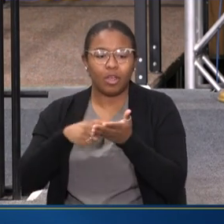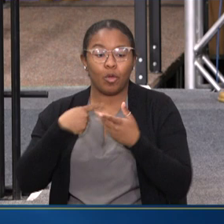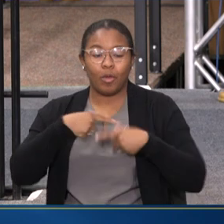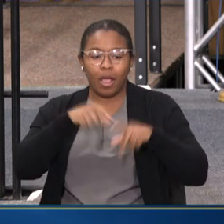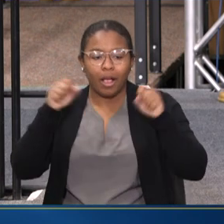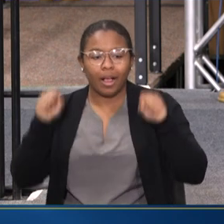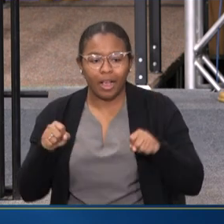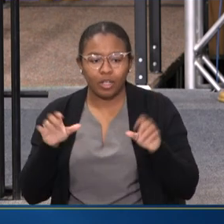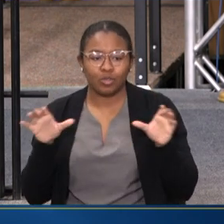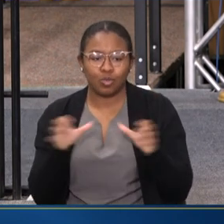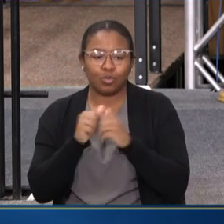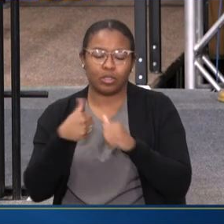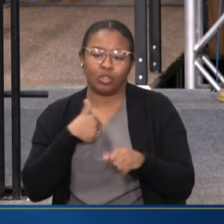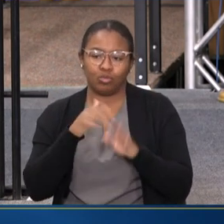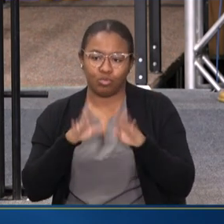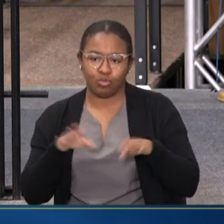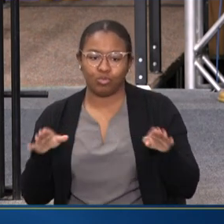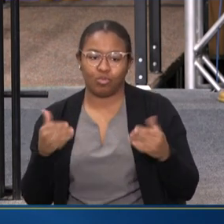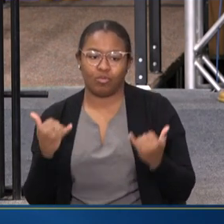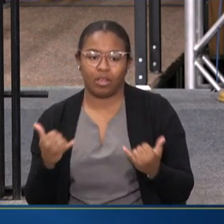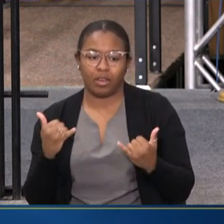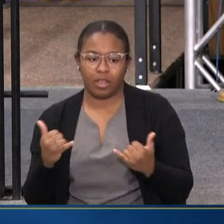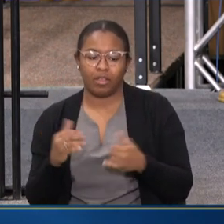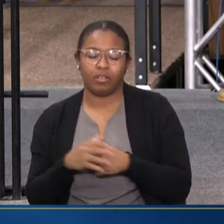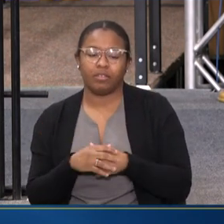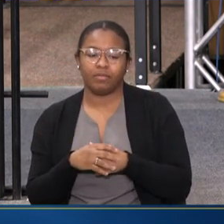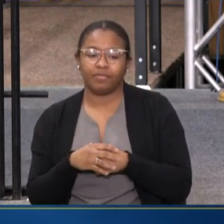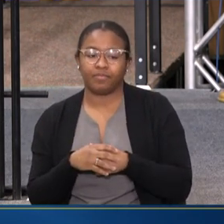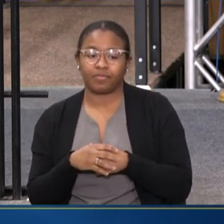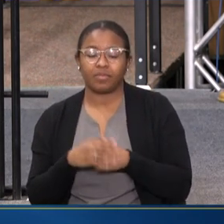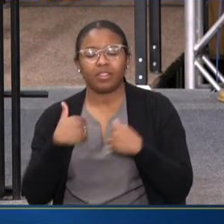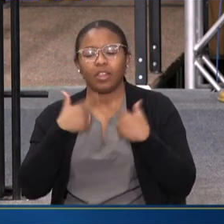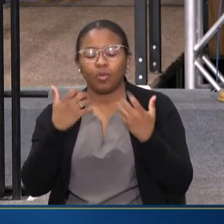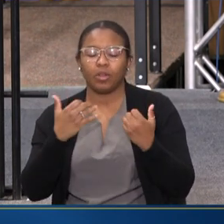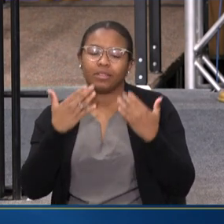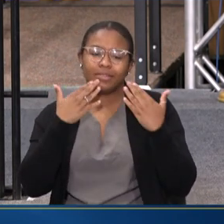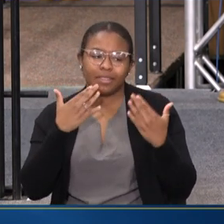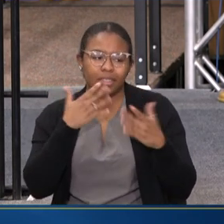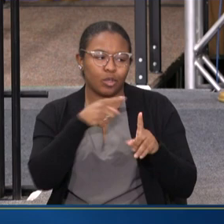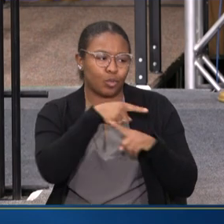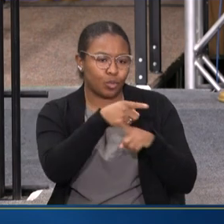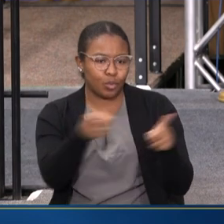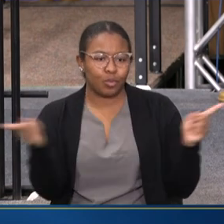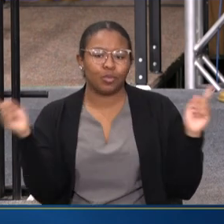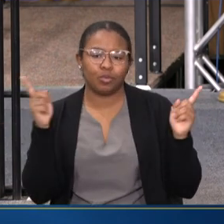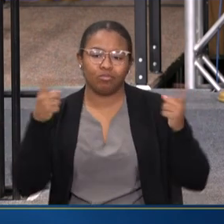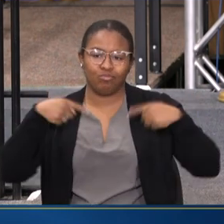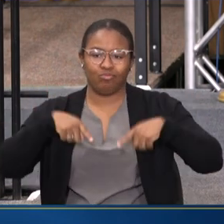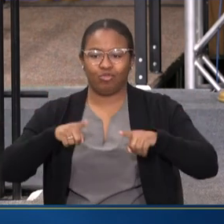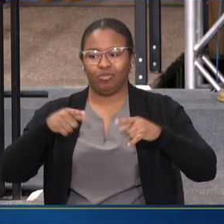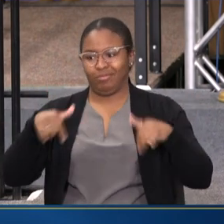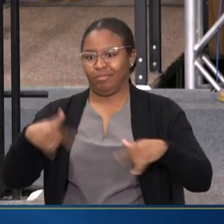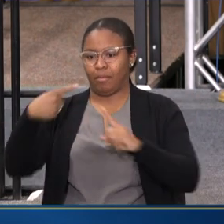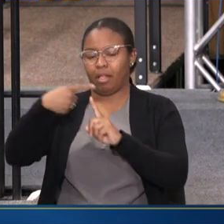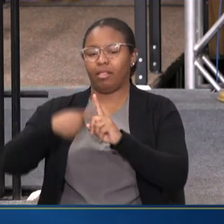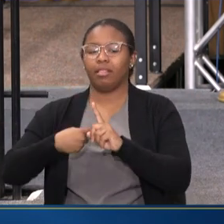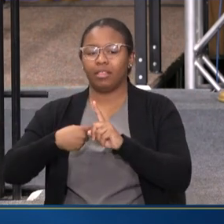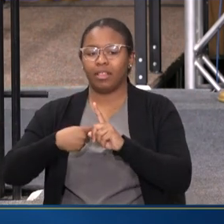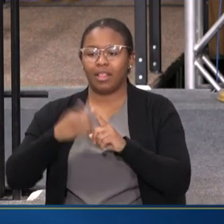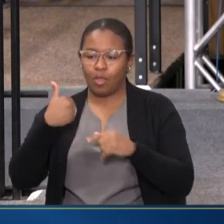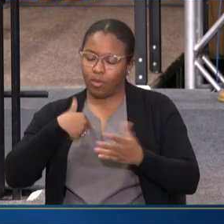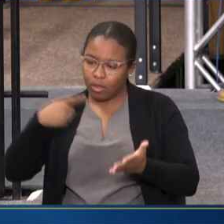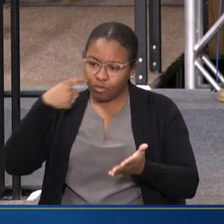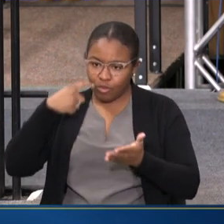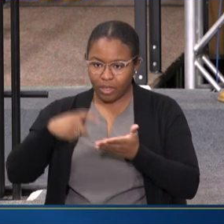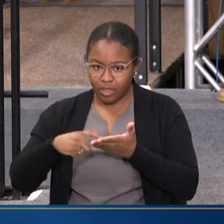CAN DO THAT WITH OUR CHILDREN RIGHT NOW. AND SO I WANT TO THANK EACH OF YOU DURING THIS MONTH THAT WE